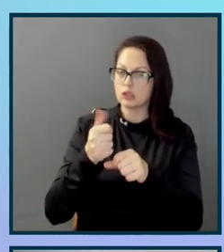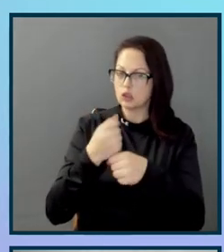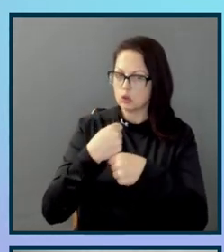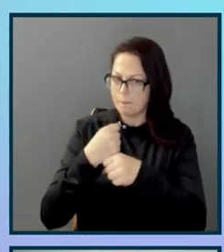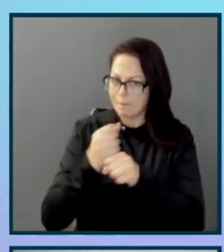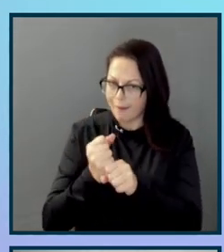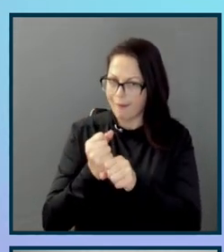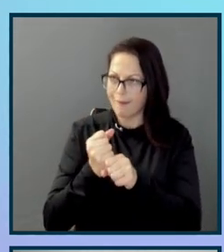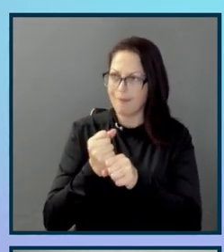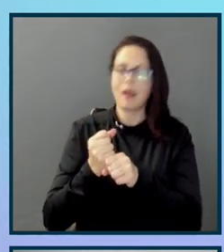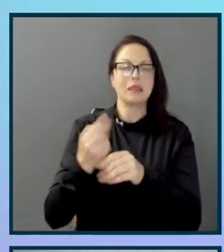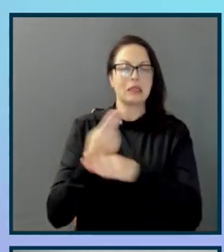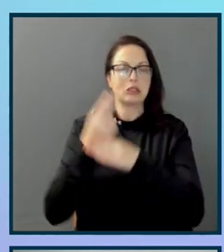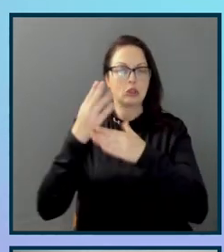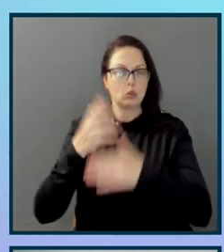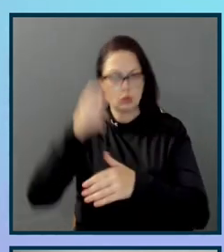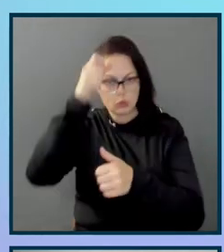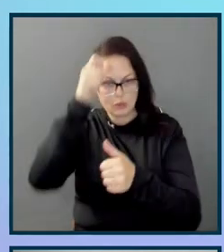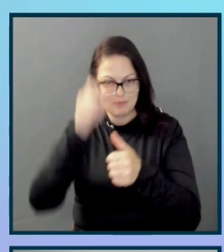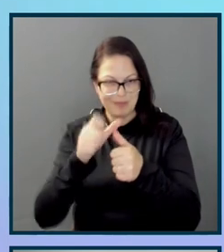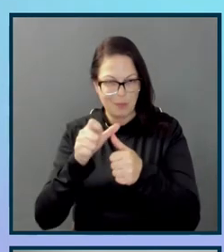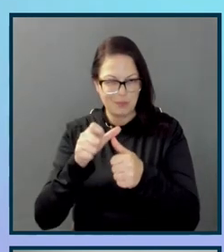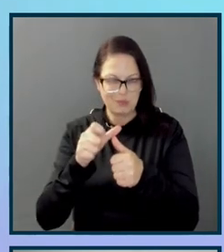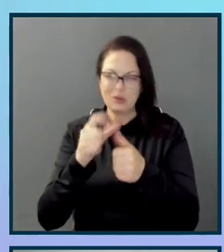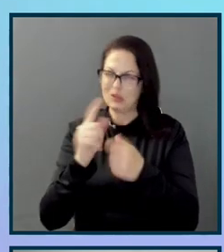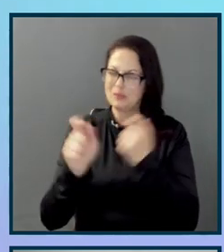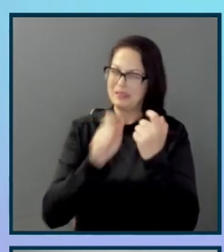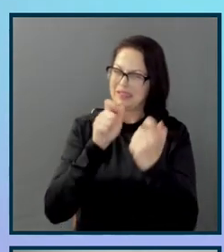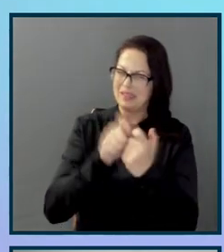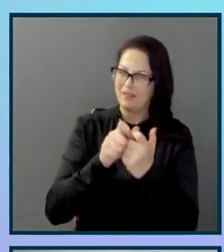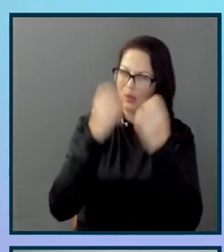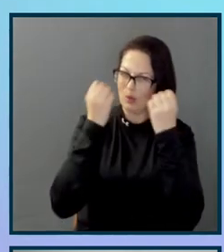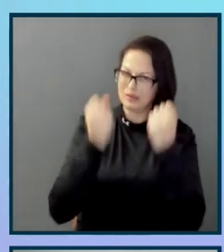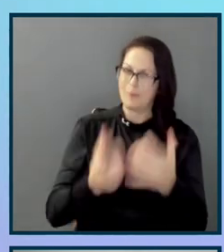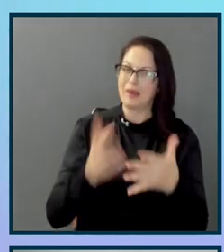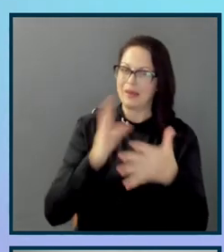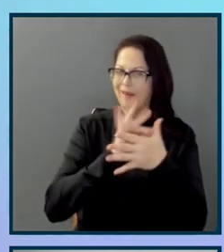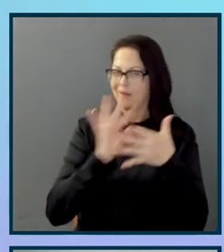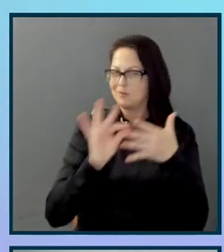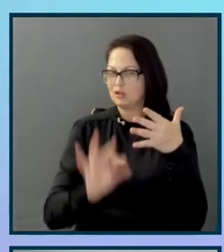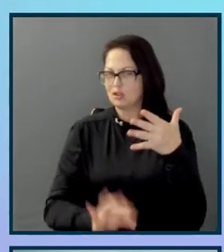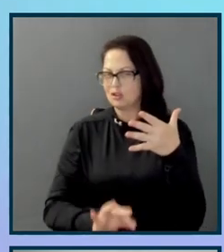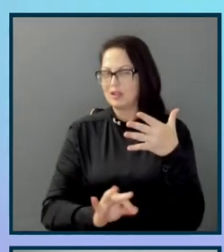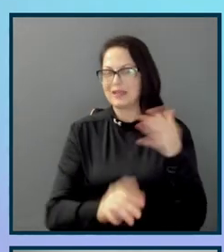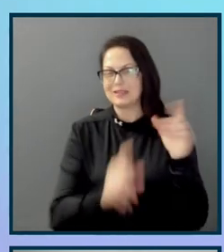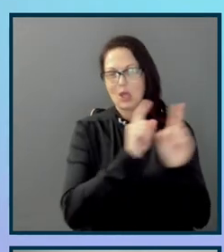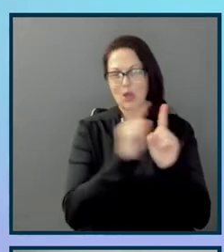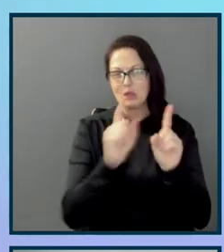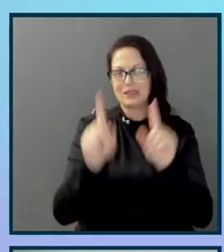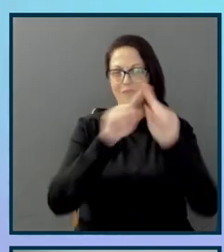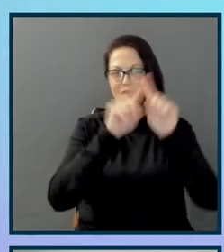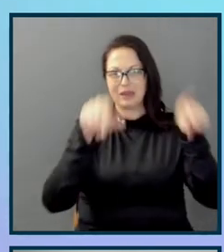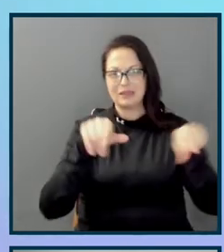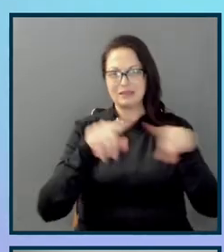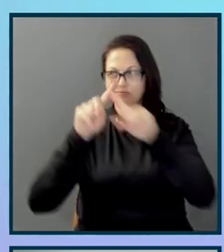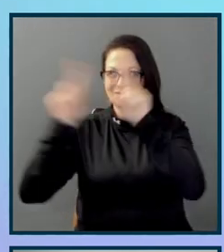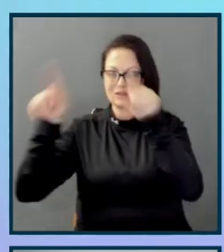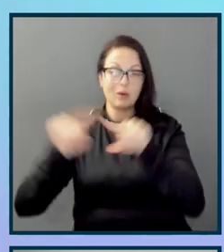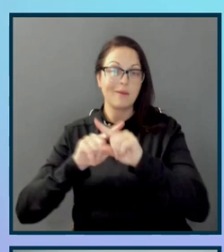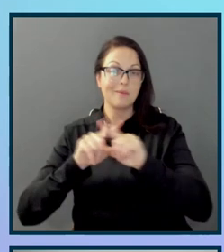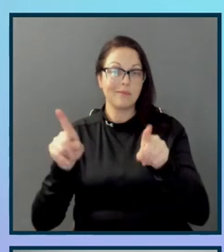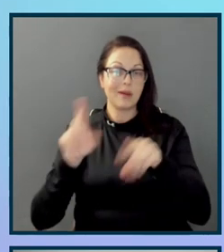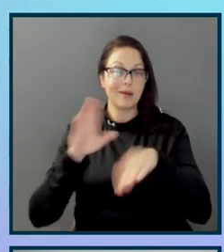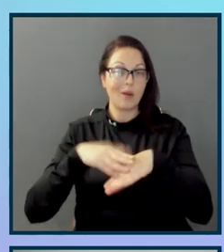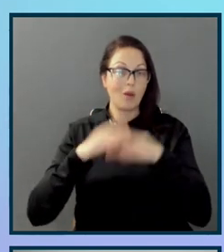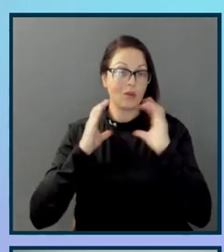choices they made, especially when there's a lot of information and options to remember from screen to screen. But on our client site, we found out